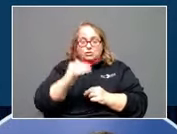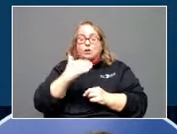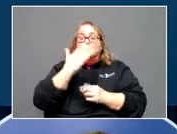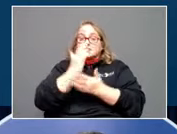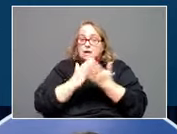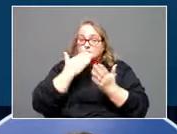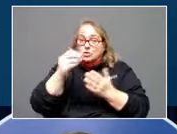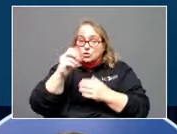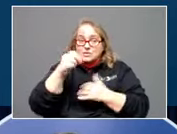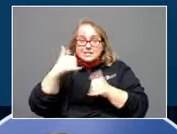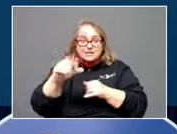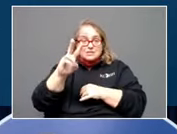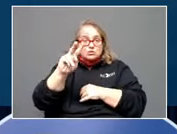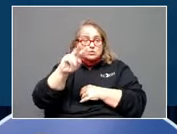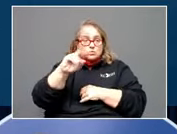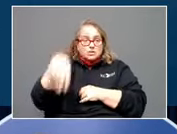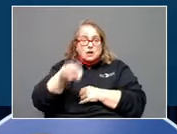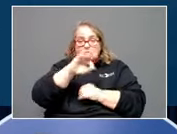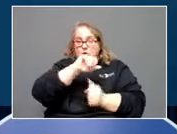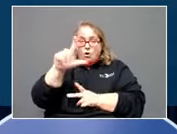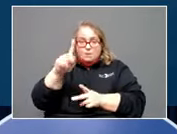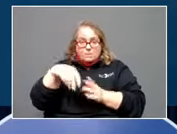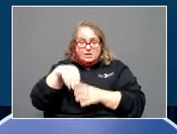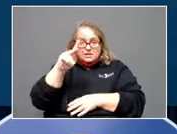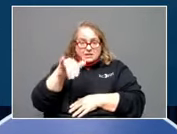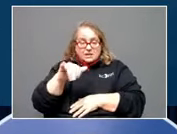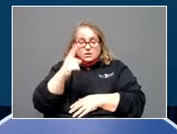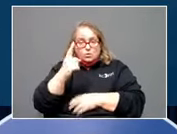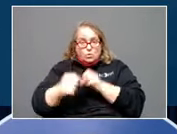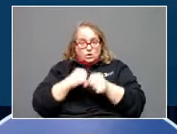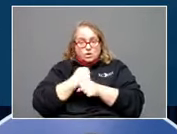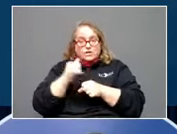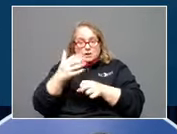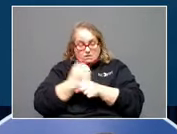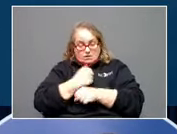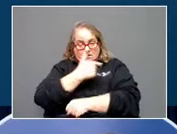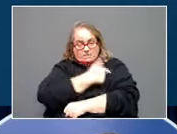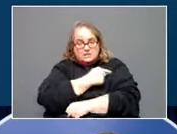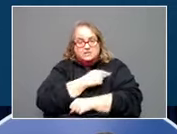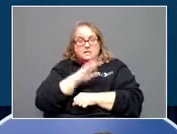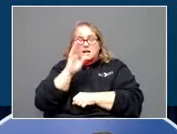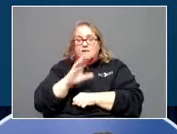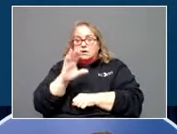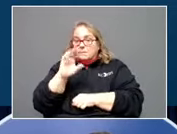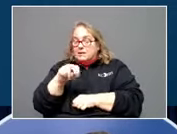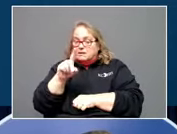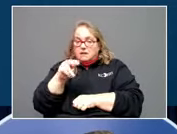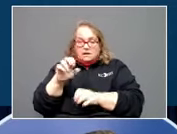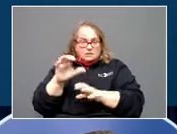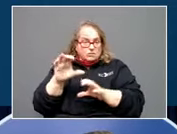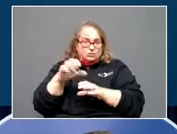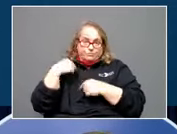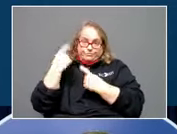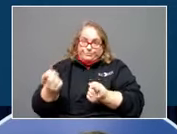% of every man, woman, and child in Kentucky in roughly one year that have gotten vaccinated. Never been done in human history. That brings us to 2